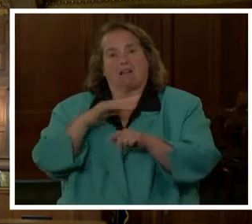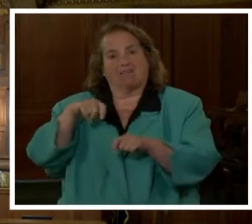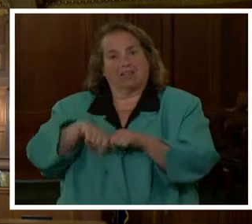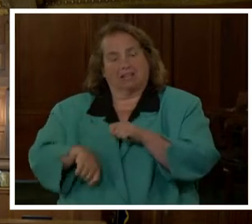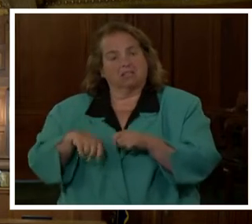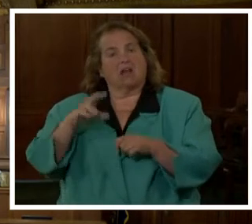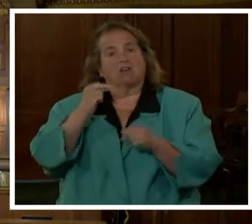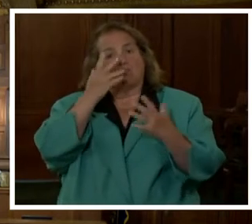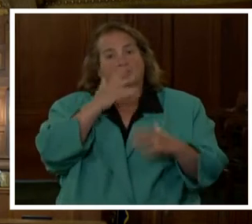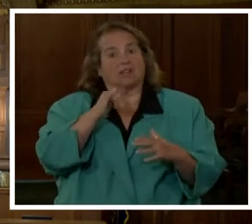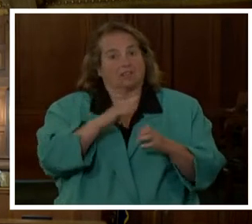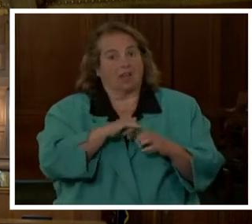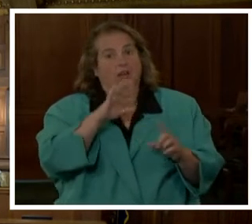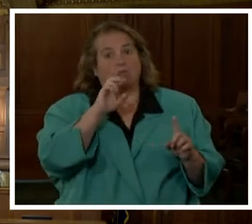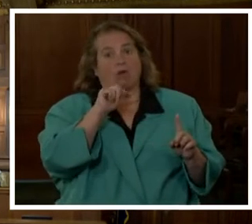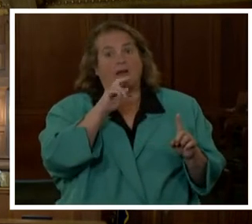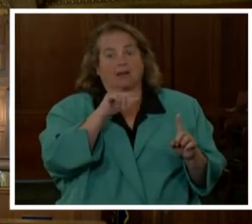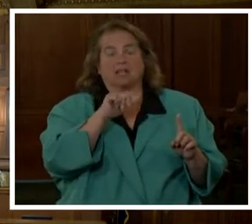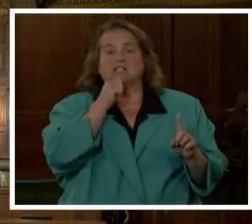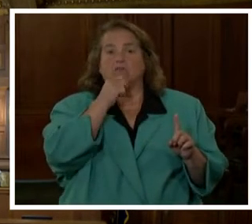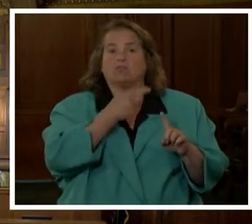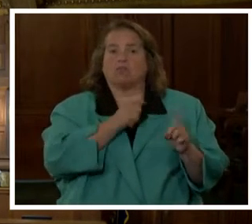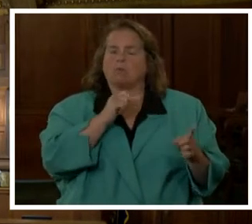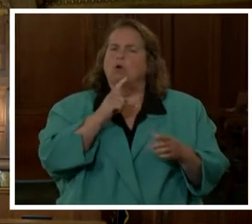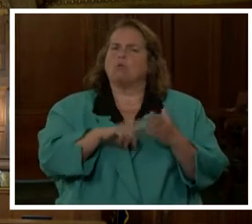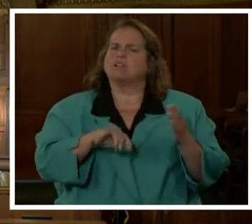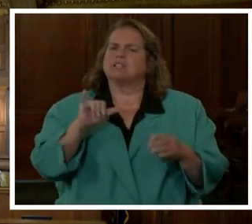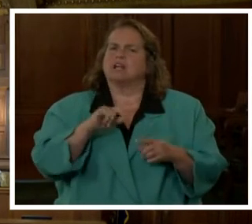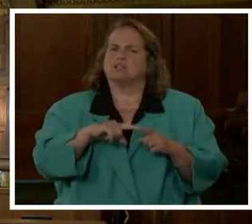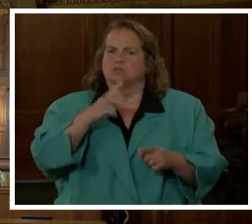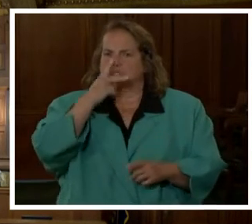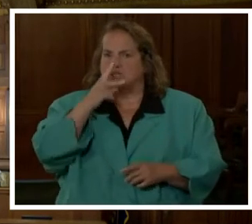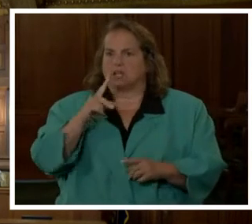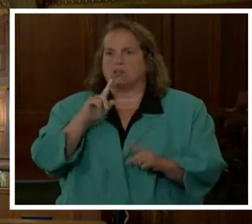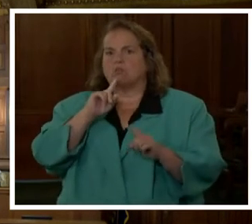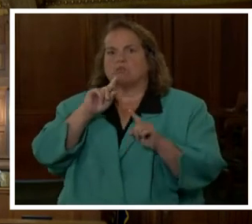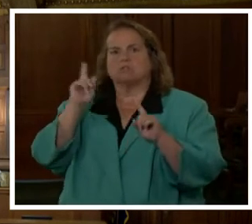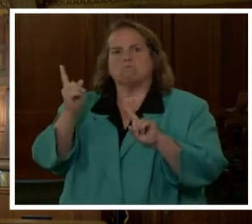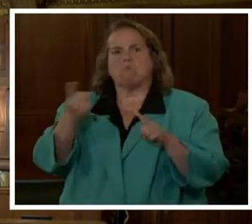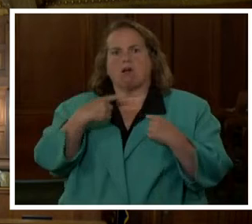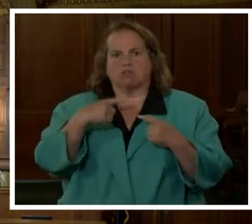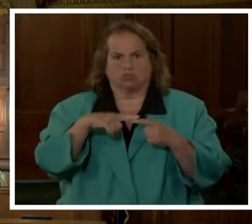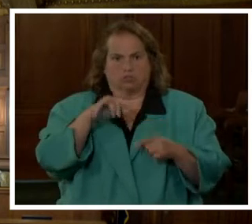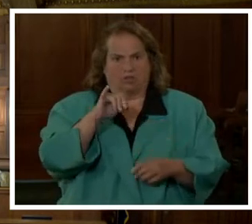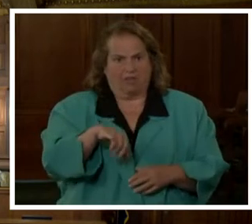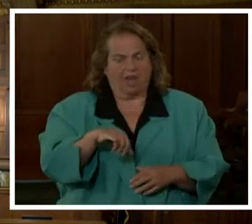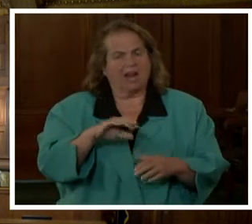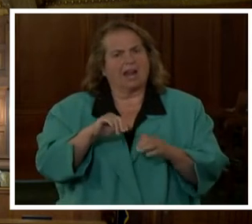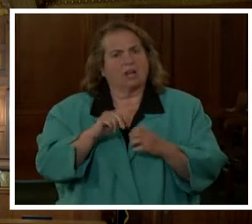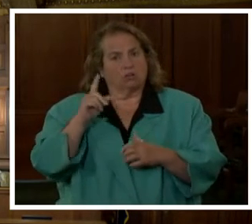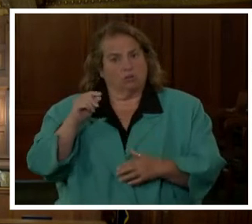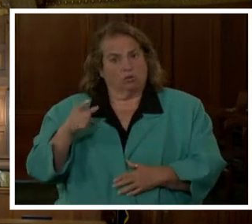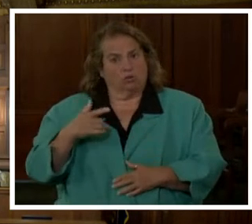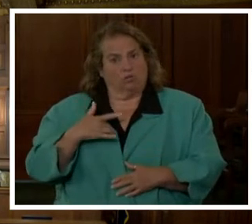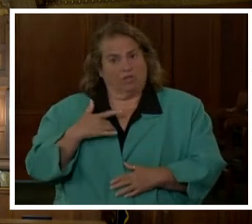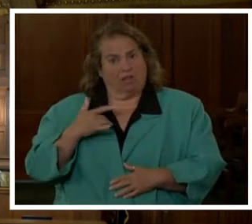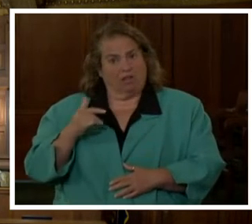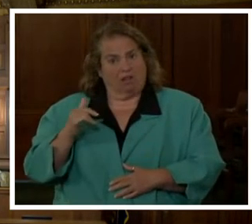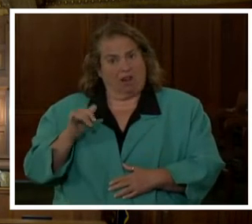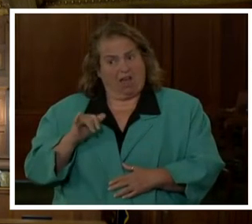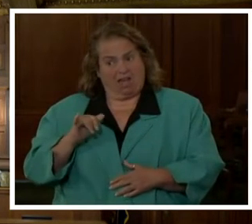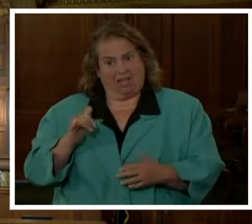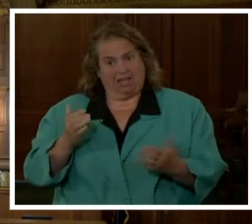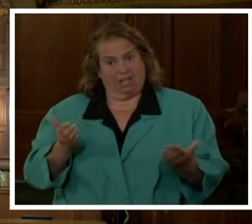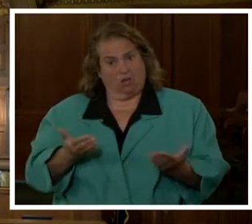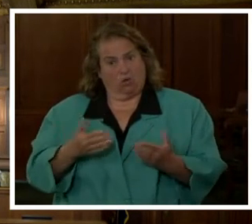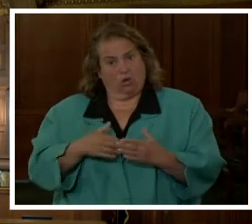that. What's it been like to see sort of response across the country? And do you feel that, it's not that we feel like here at